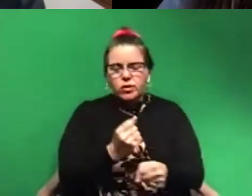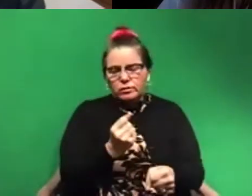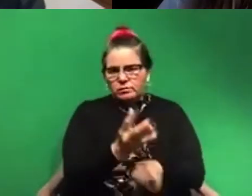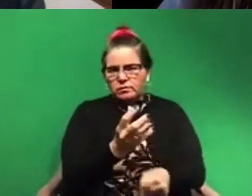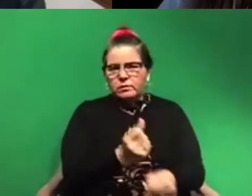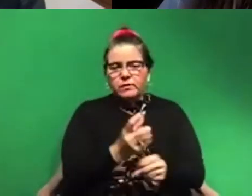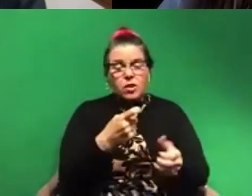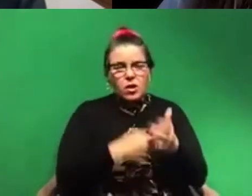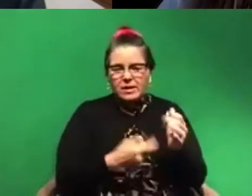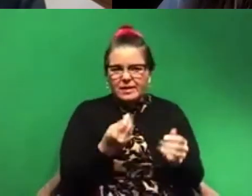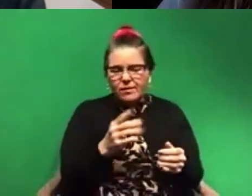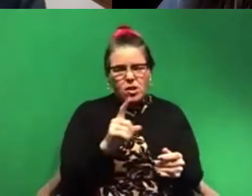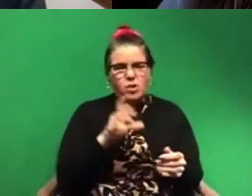time.